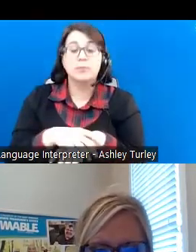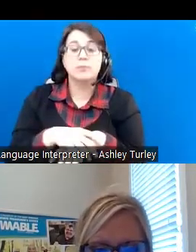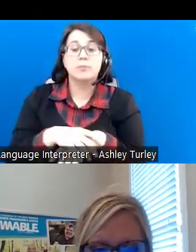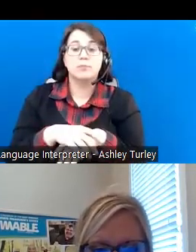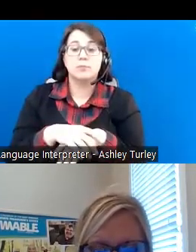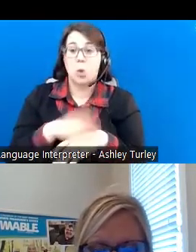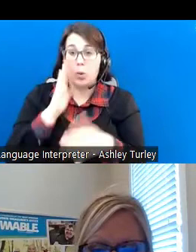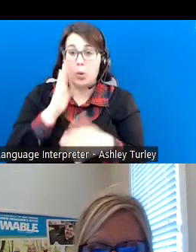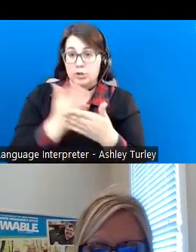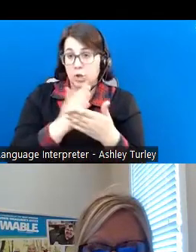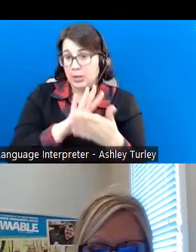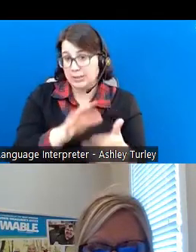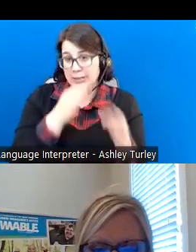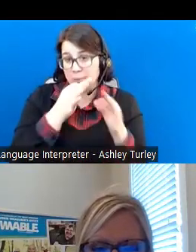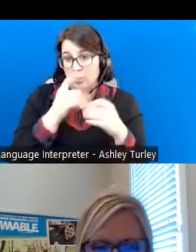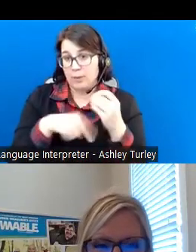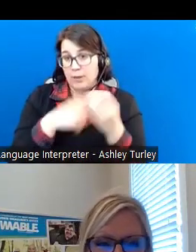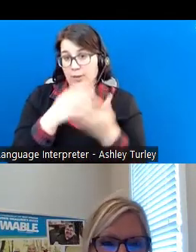services with you now.